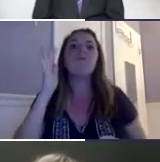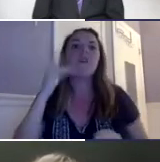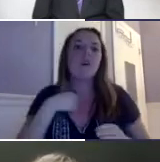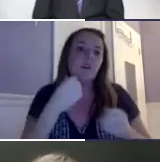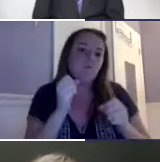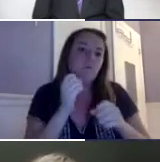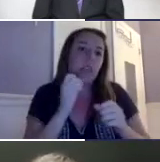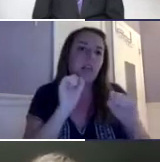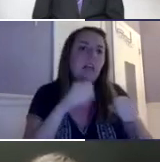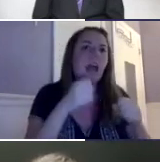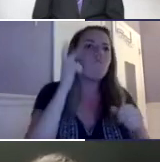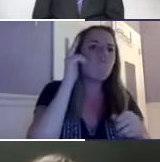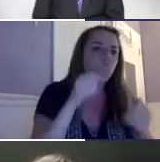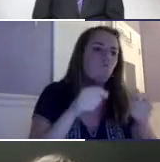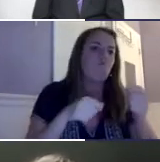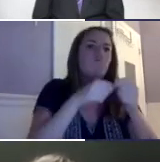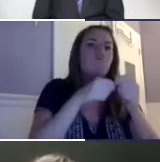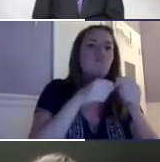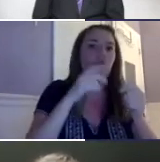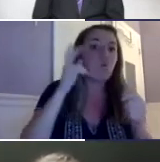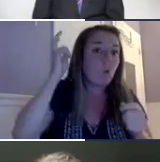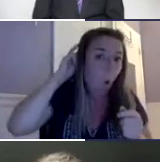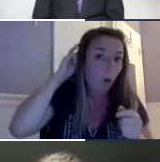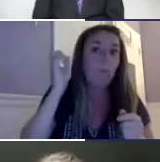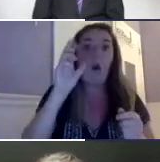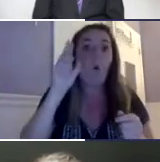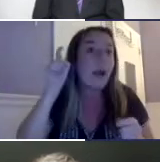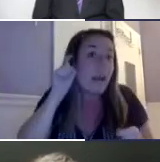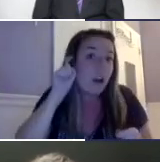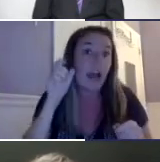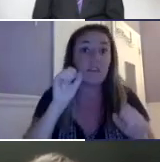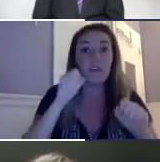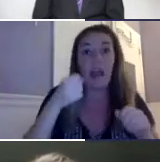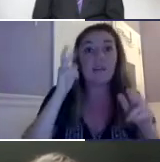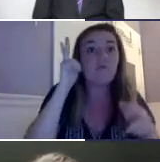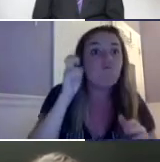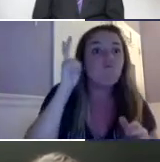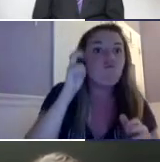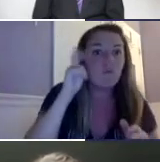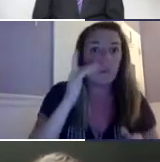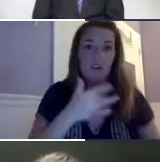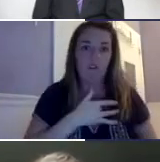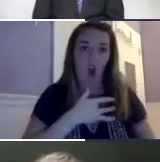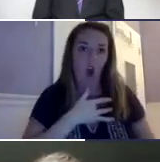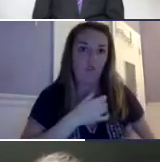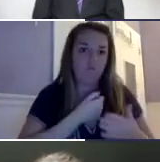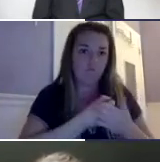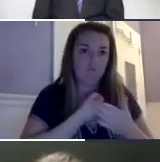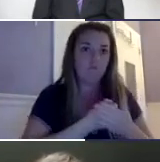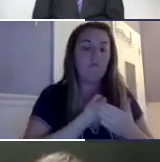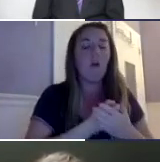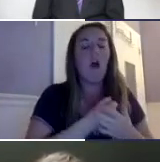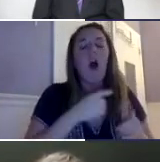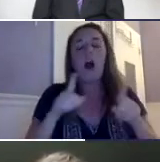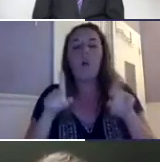equipment that they use. For example, a special stethoscope, they can hook it up to their cochlear implant or their hearing aid, and then they can hear through the